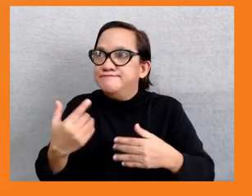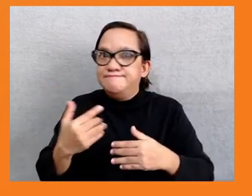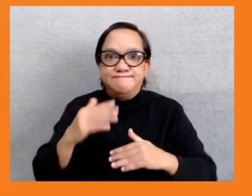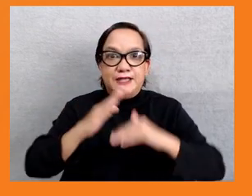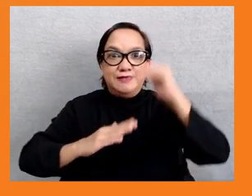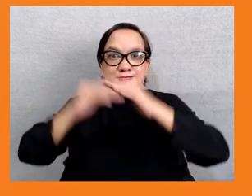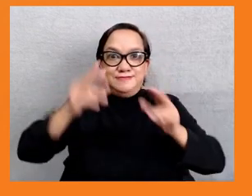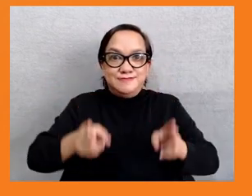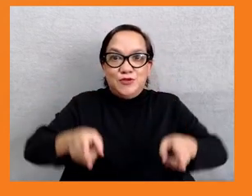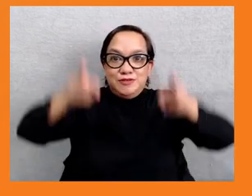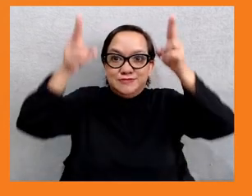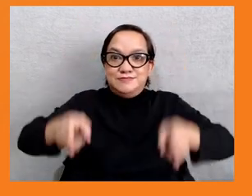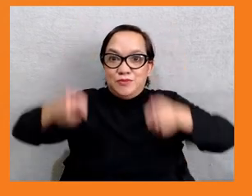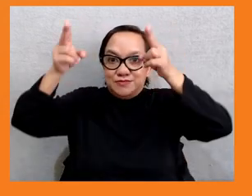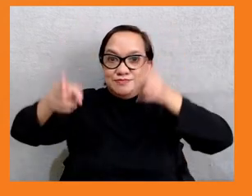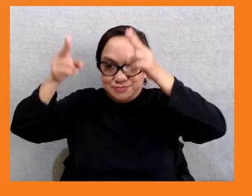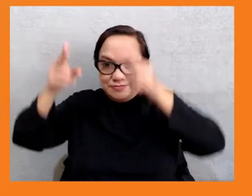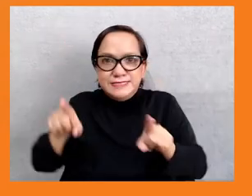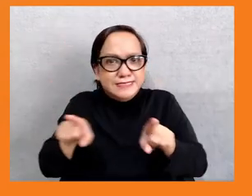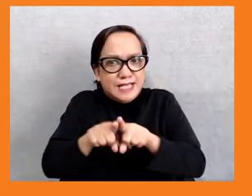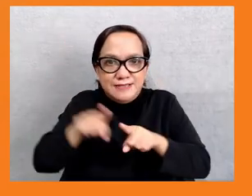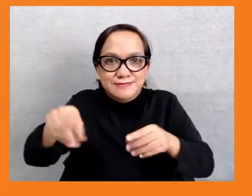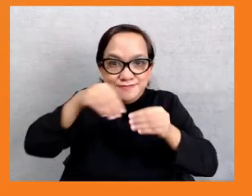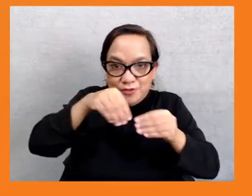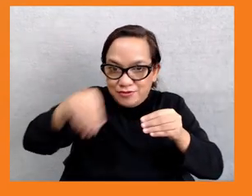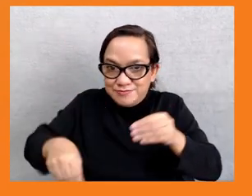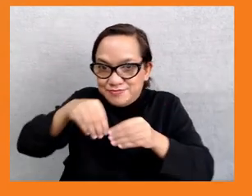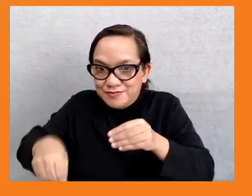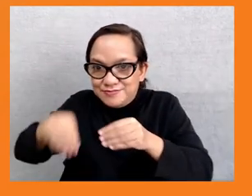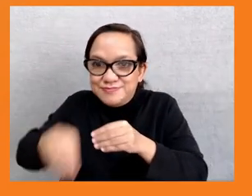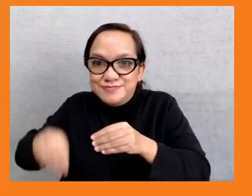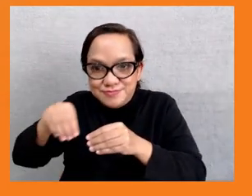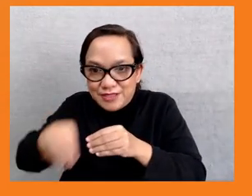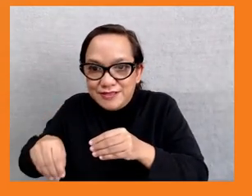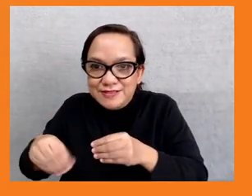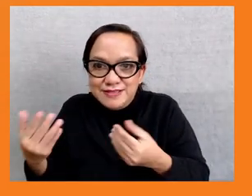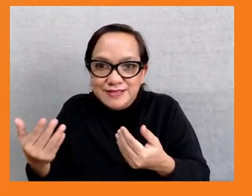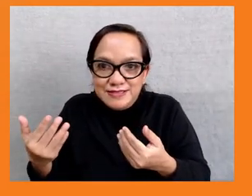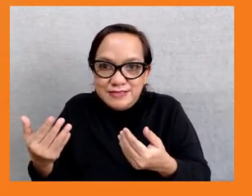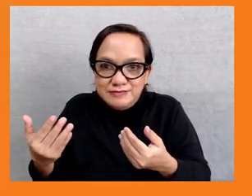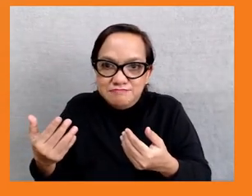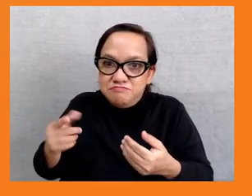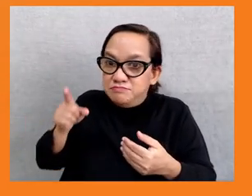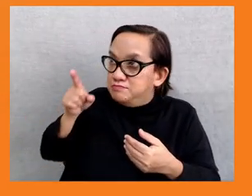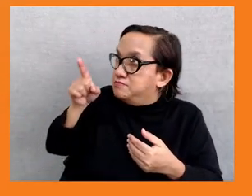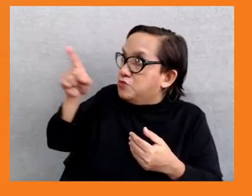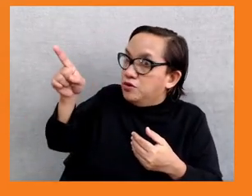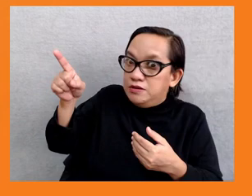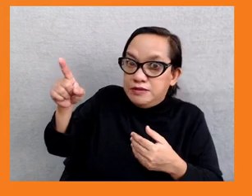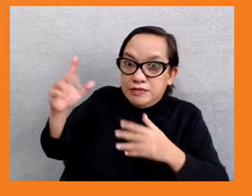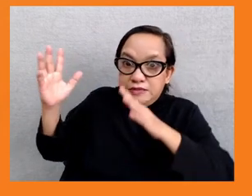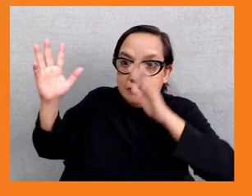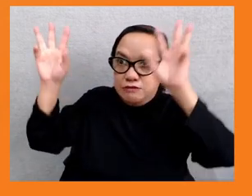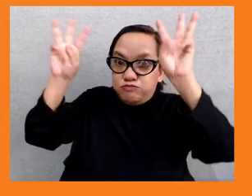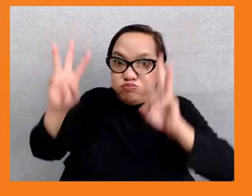So anticipating that you know the weather is going to become more unstable and we have to start these investments into climate